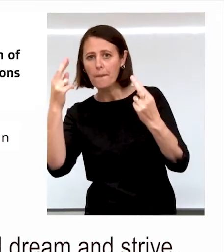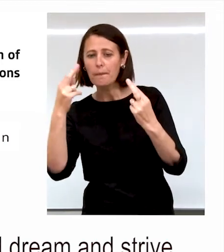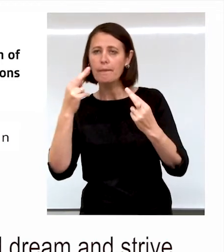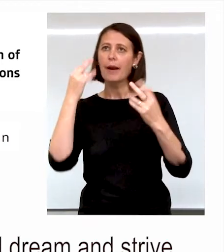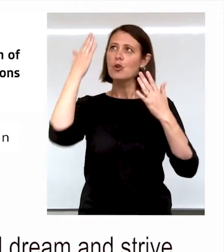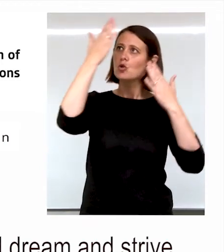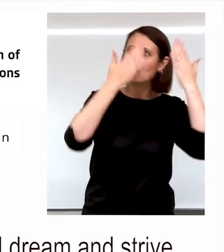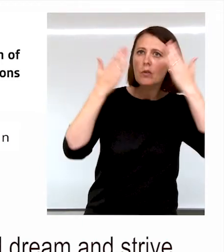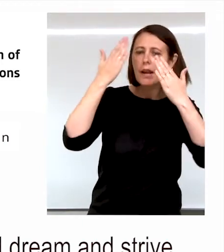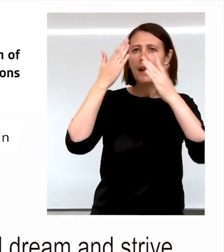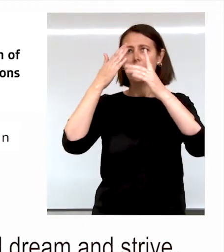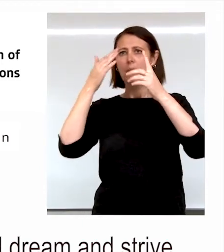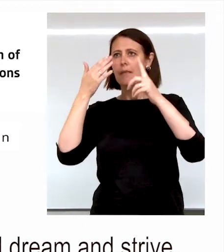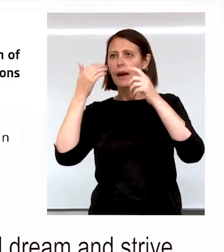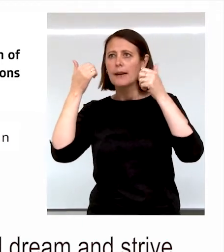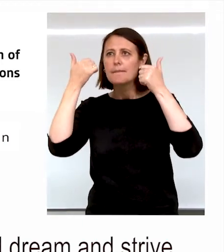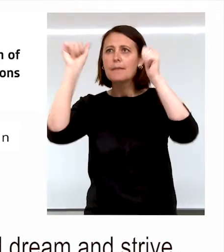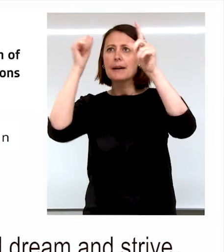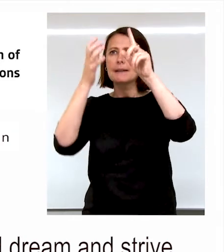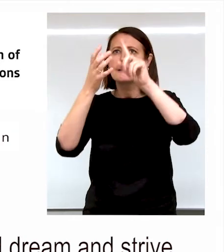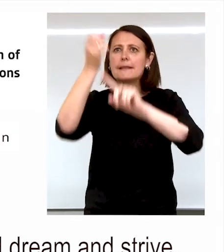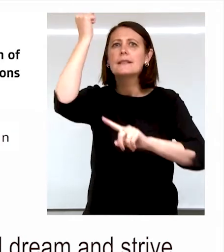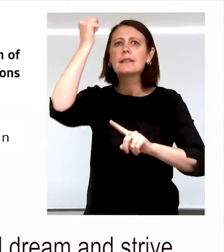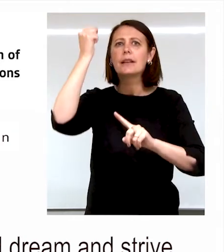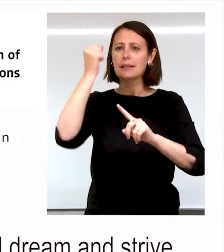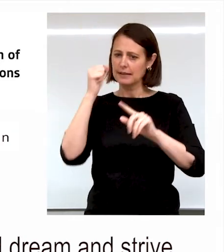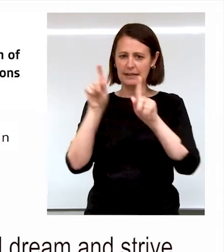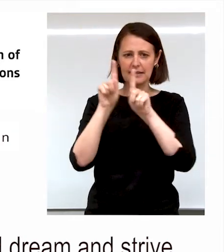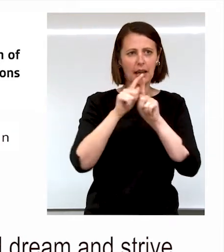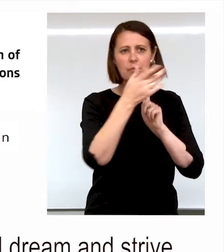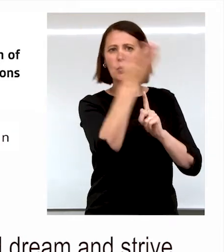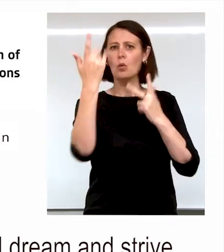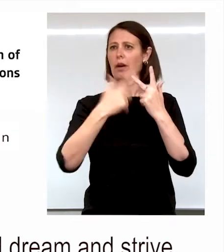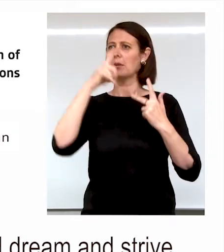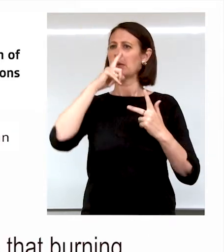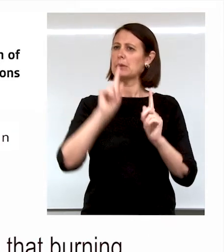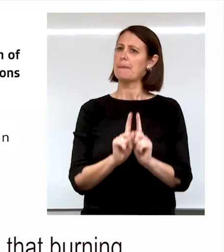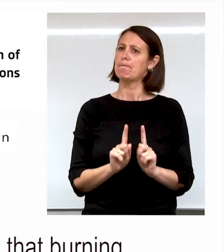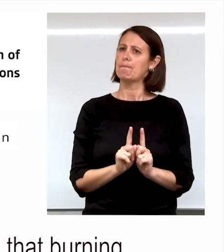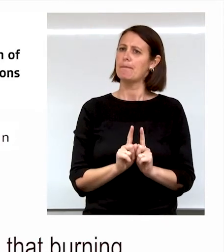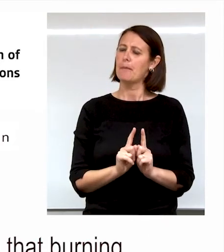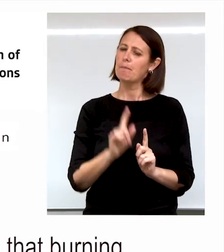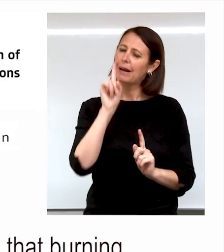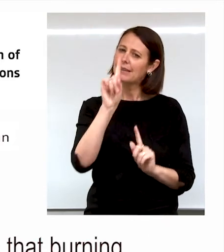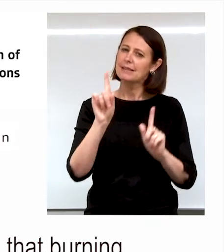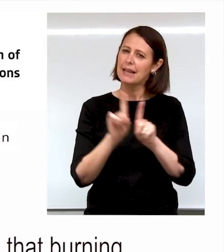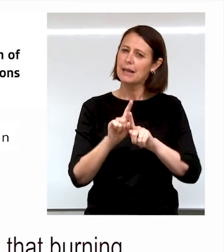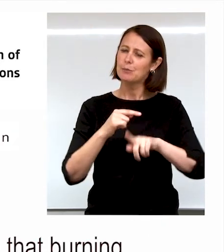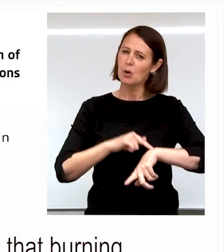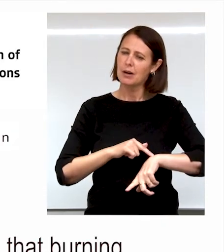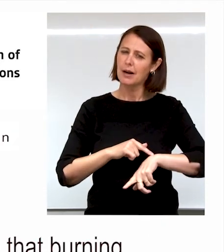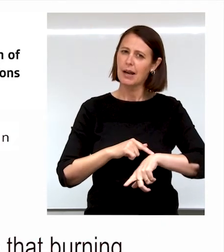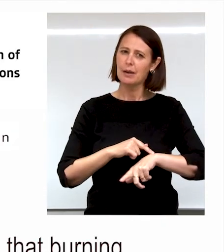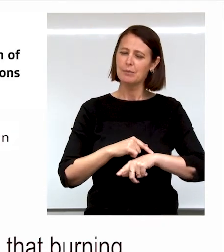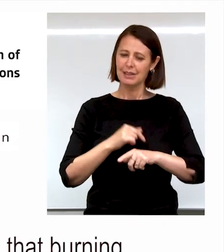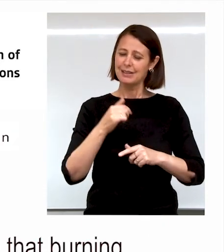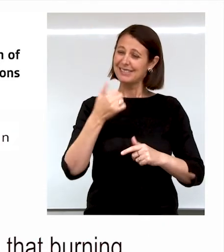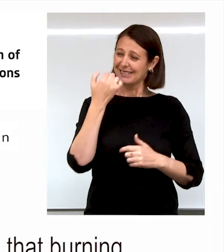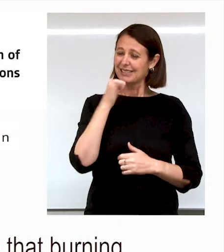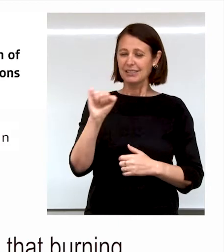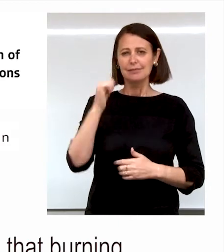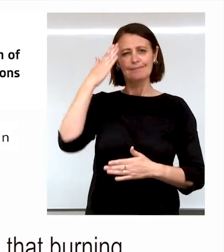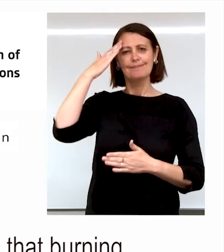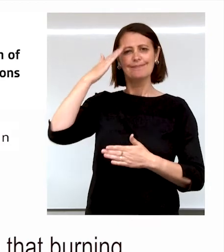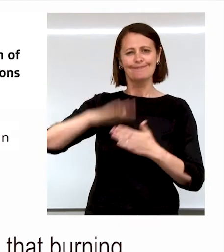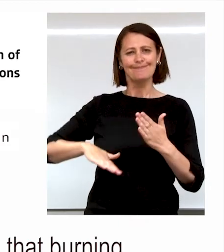dream and strive just as any other person would but it is also still so much to experience